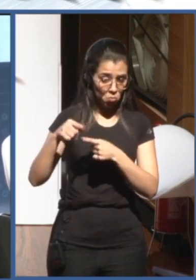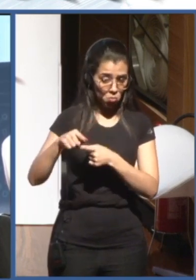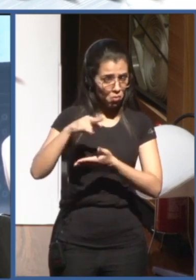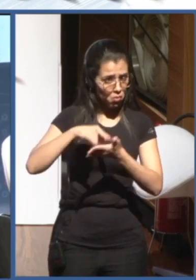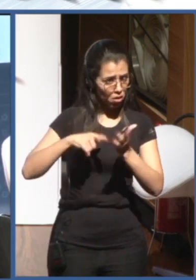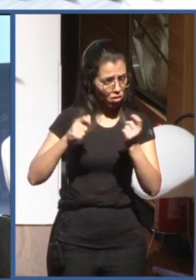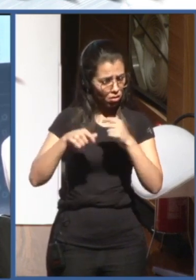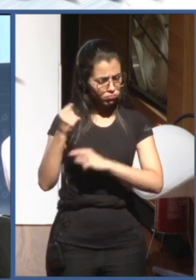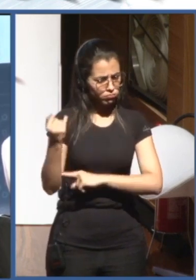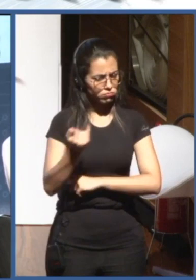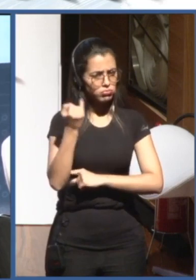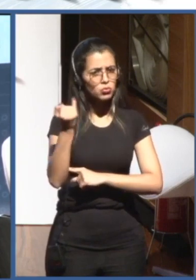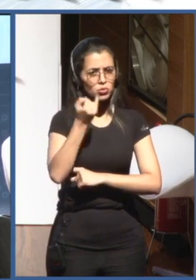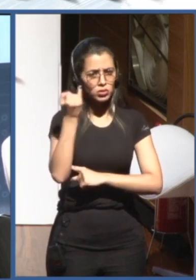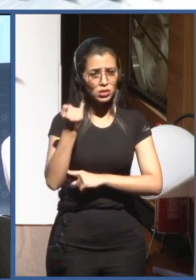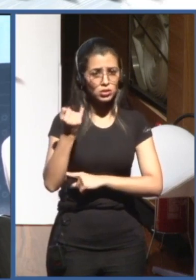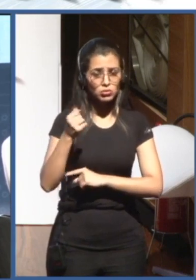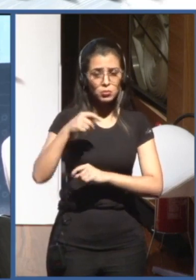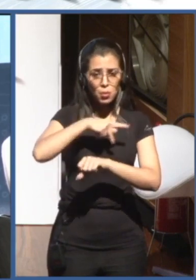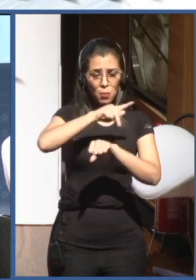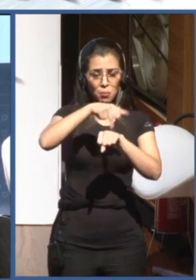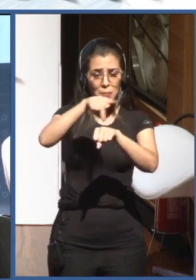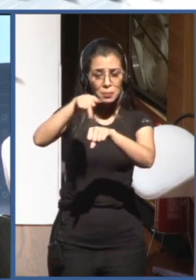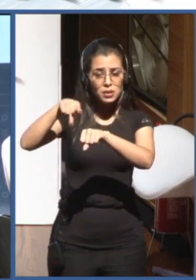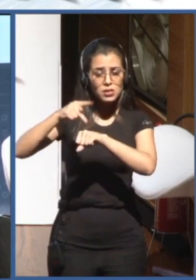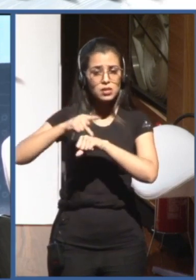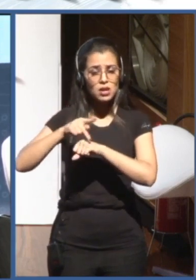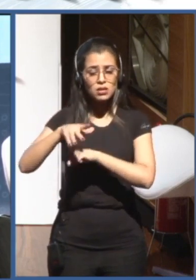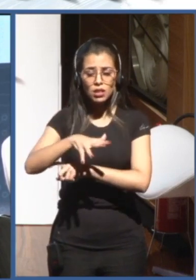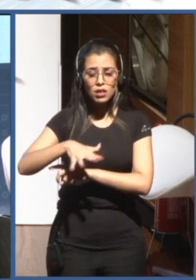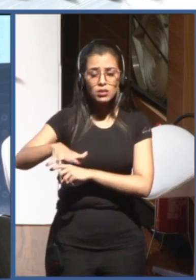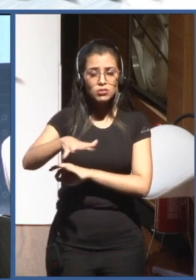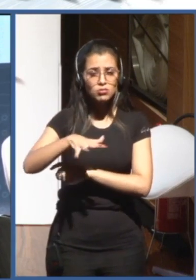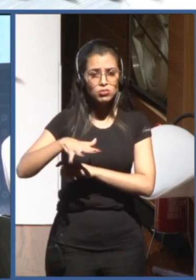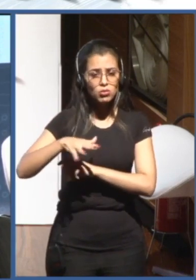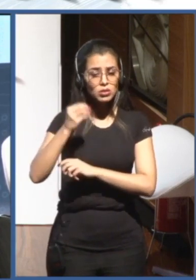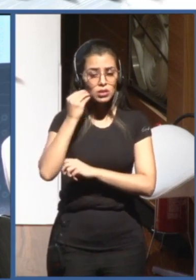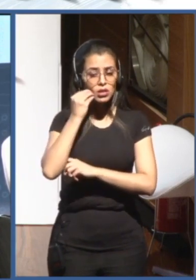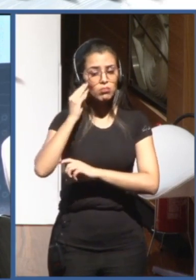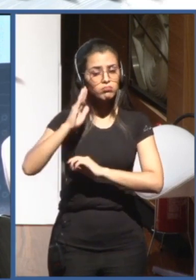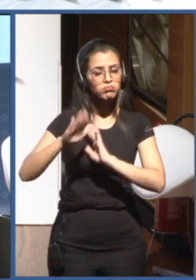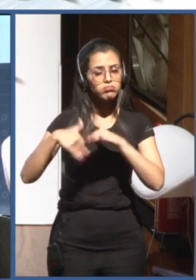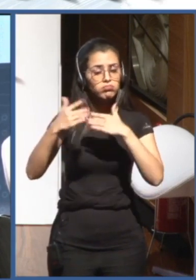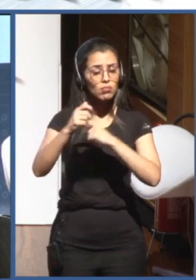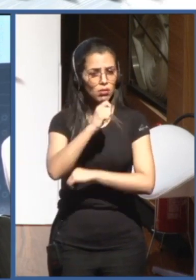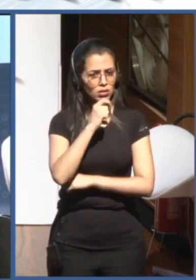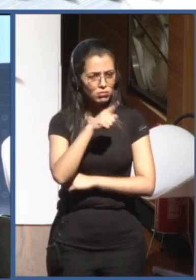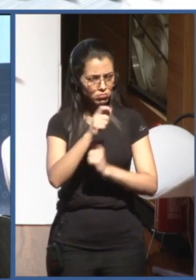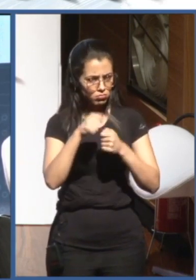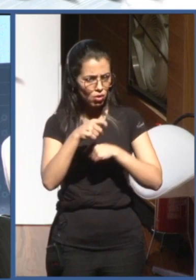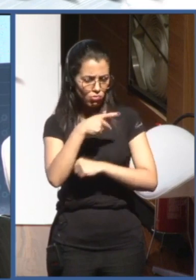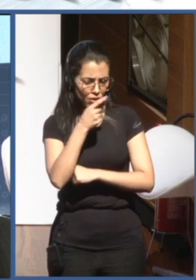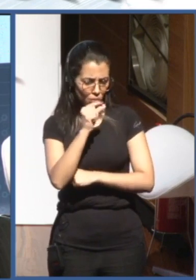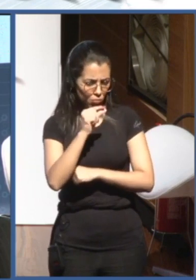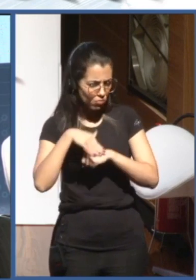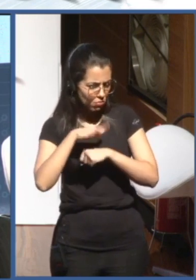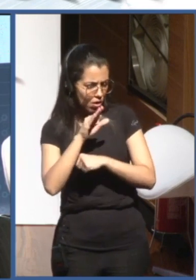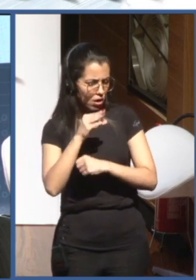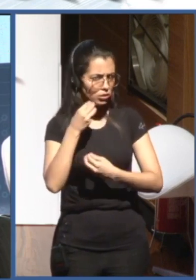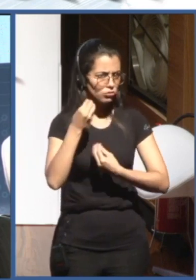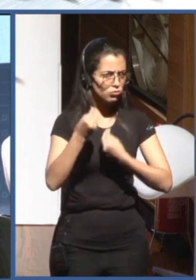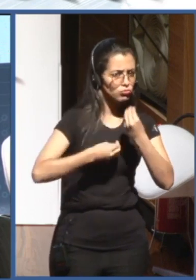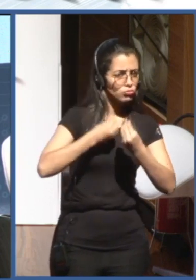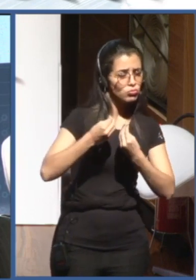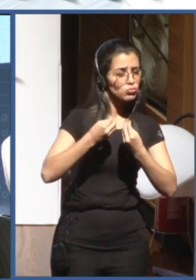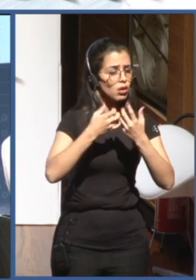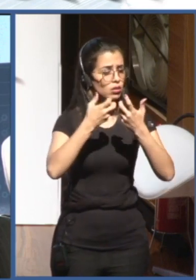countries in the region, different stakeholders in the regional sustainable development. Can you tell us more about these main findings of this report and